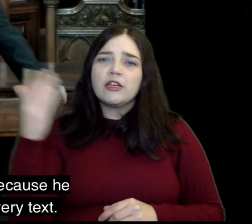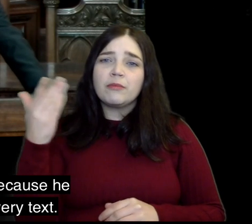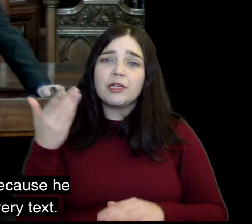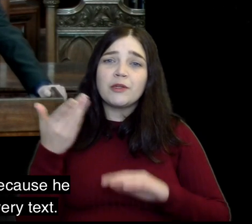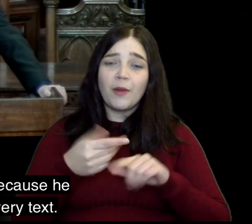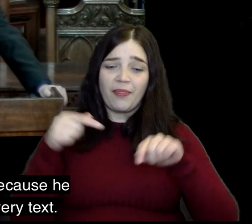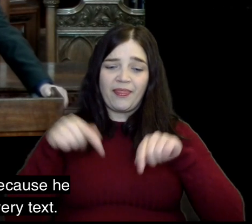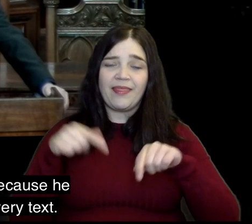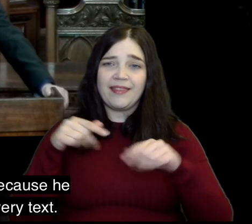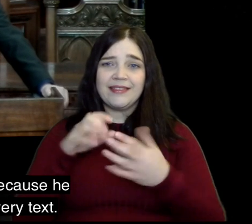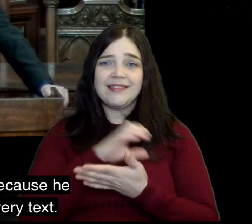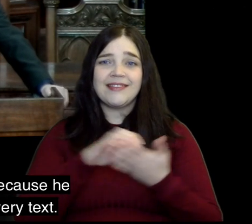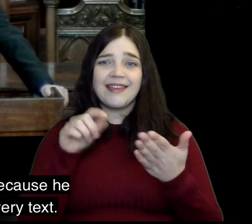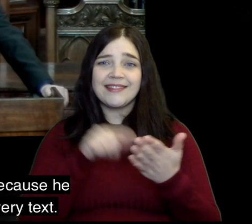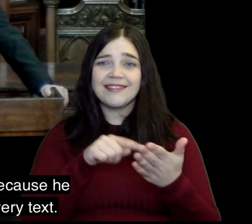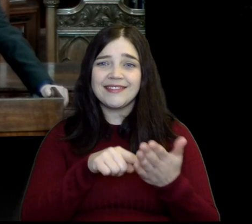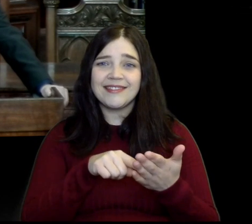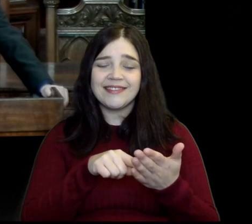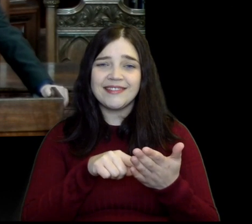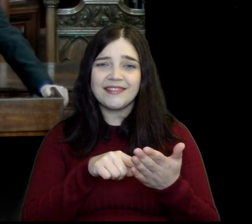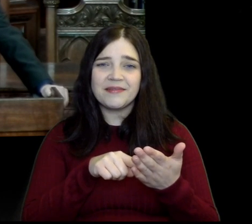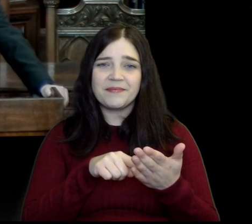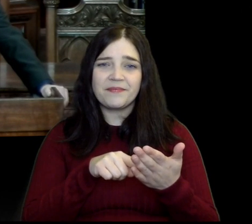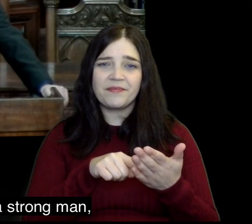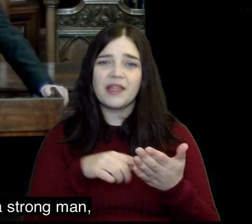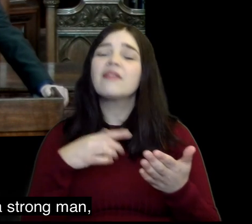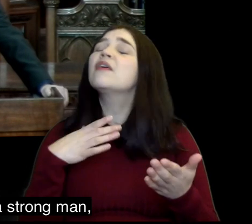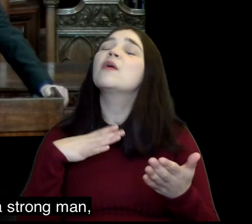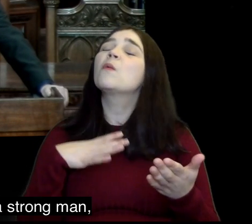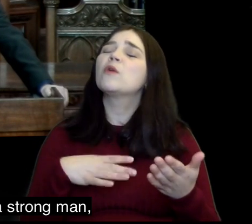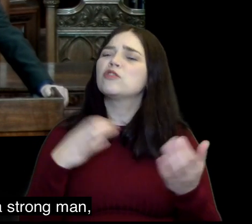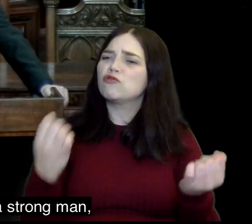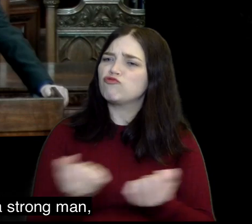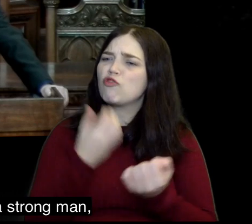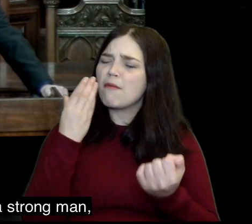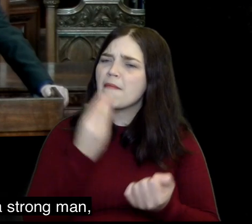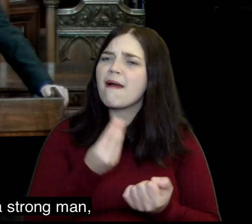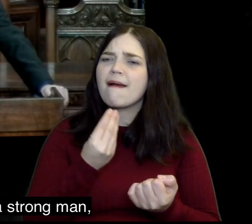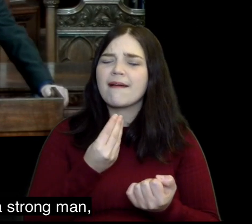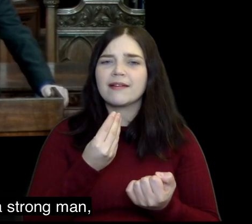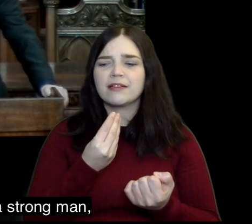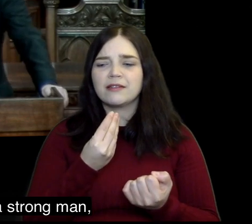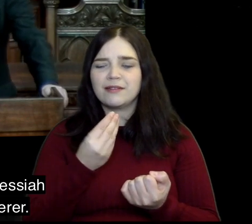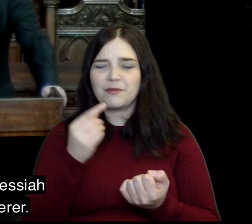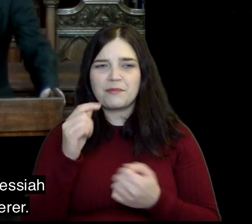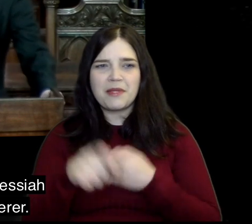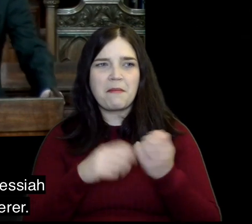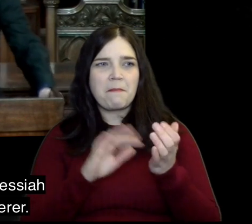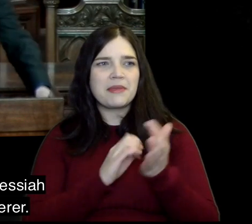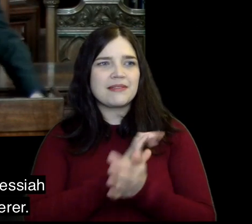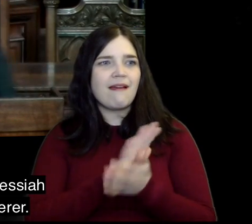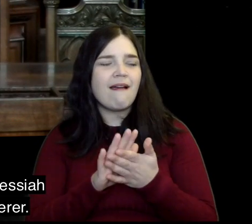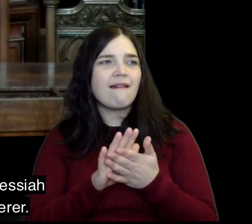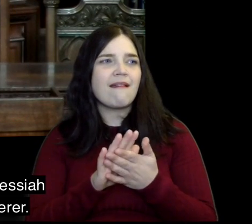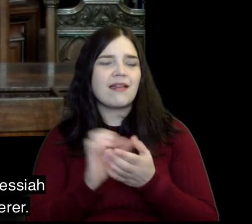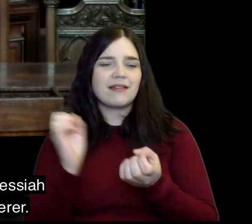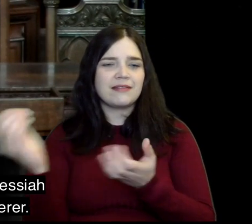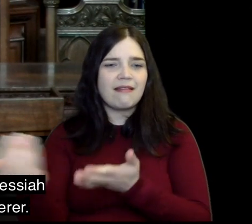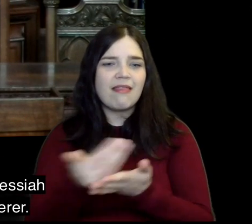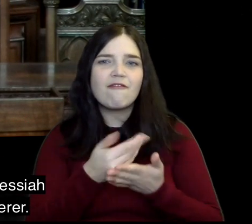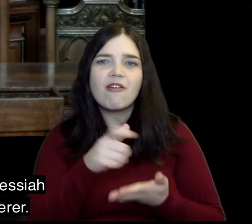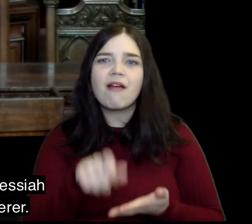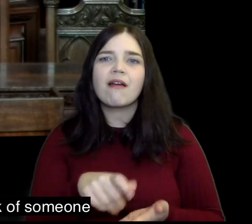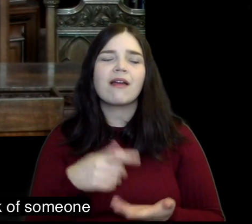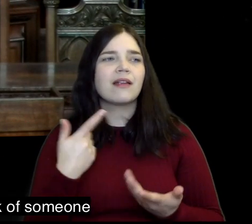and they hated it because he preached on this very text you see they wanted a strong man